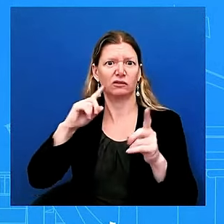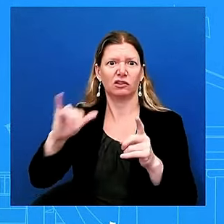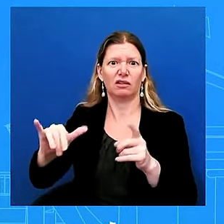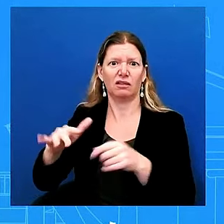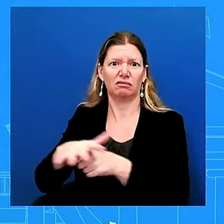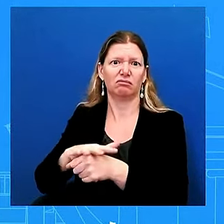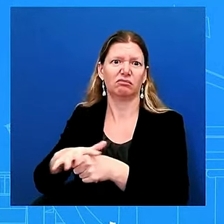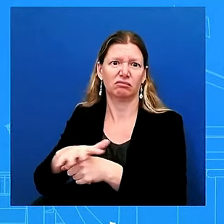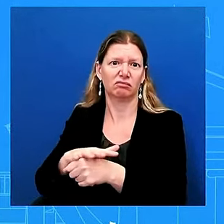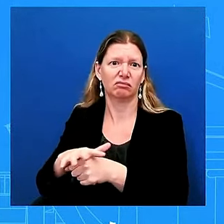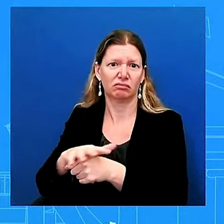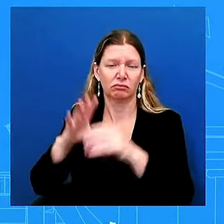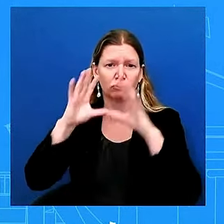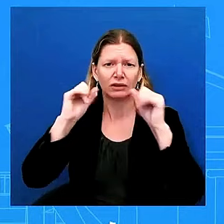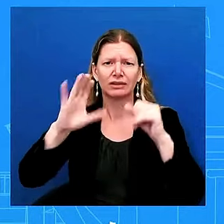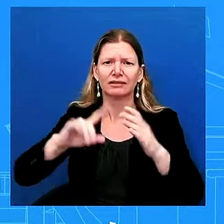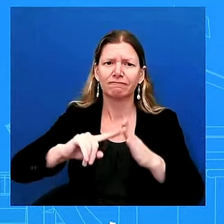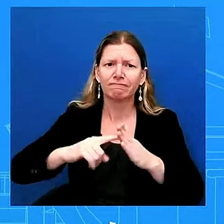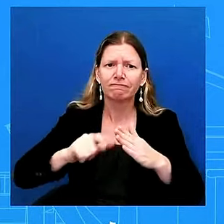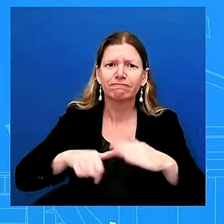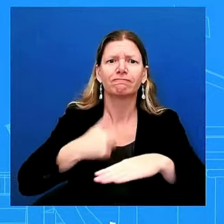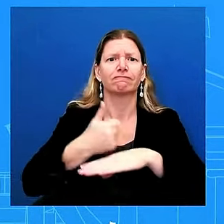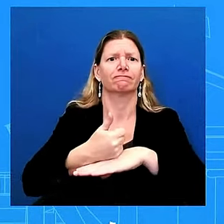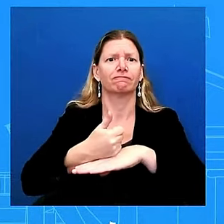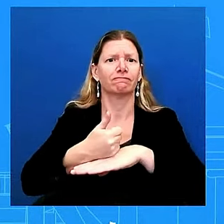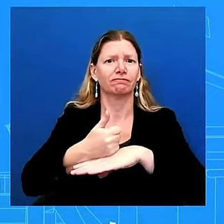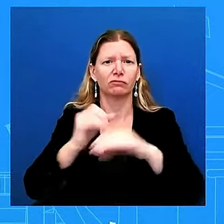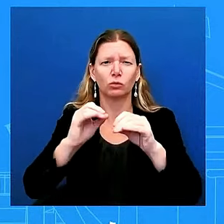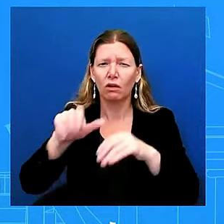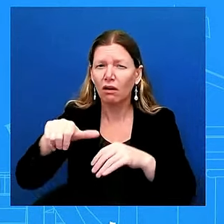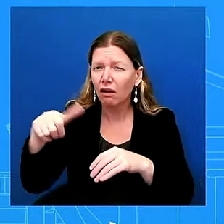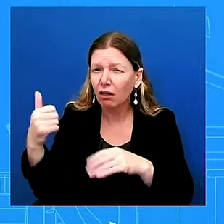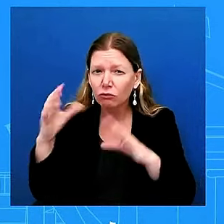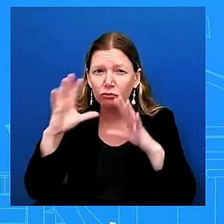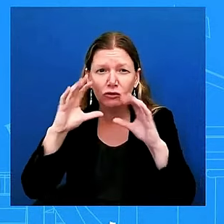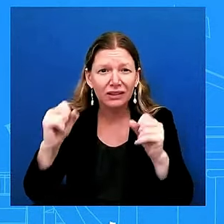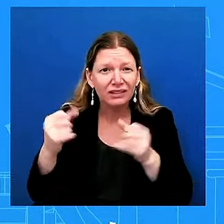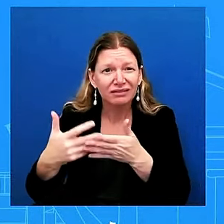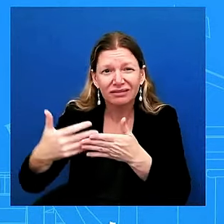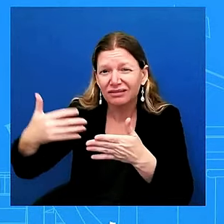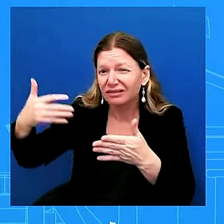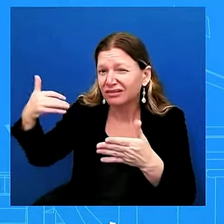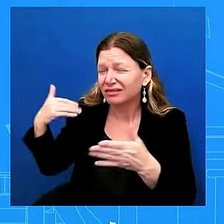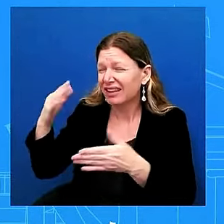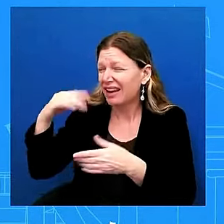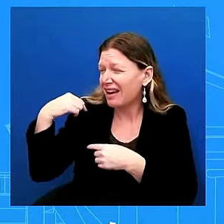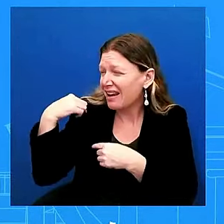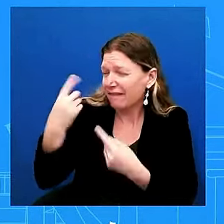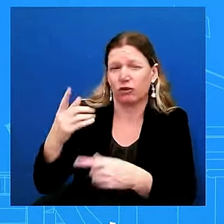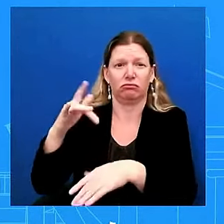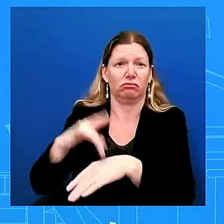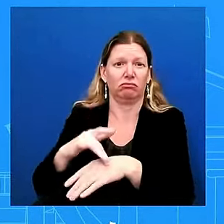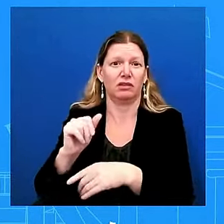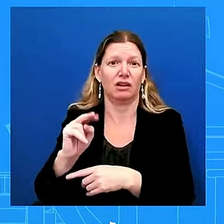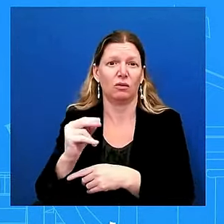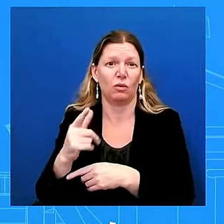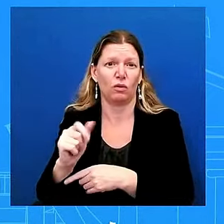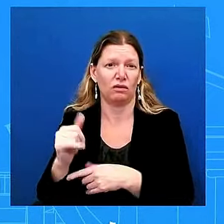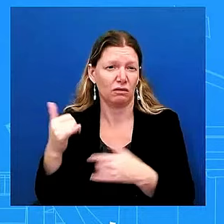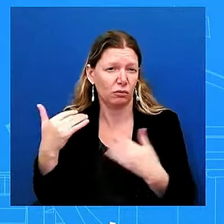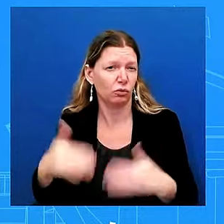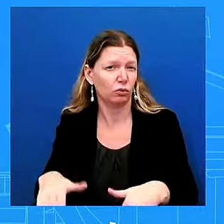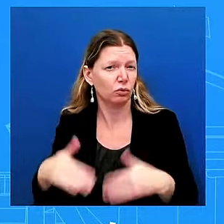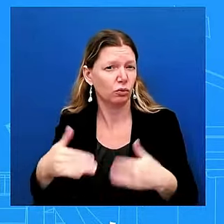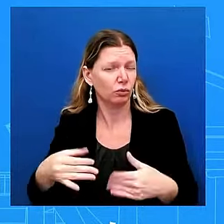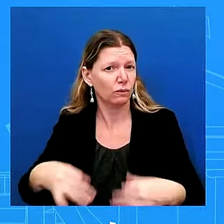other president has been to angola so i think that's important to note as well does this have something to do with the grain situation that was